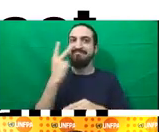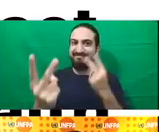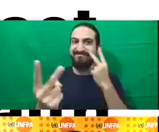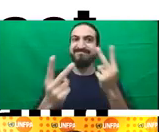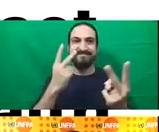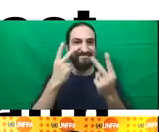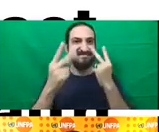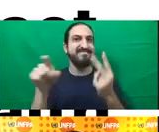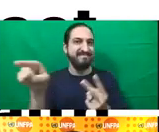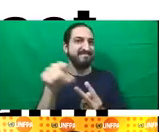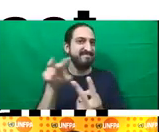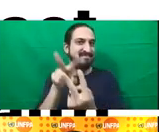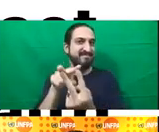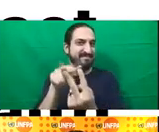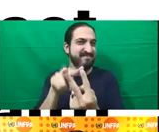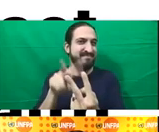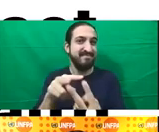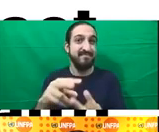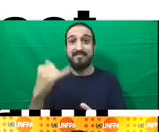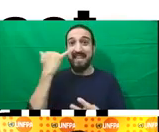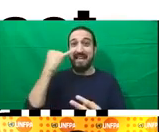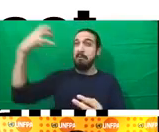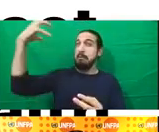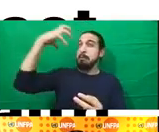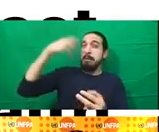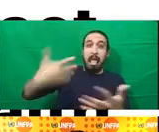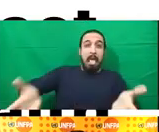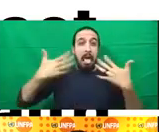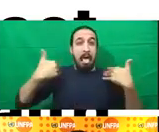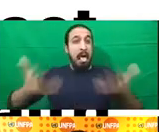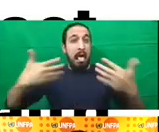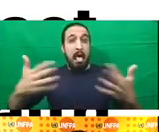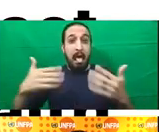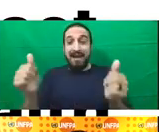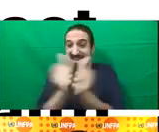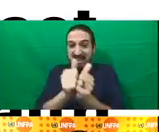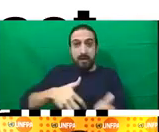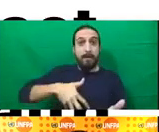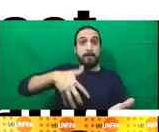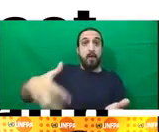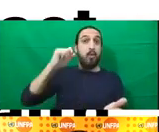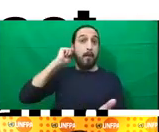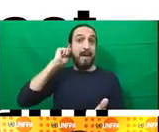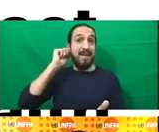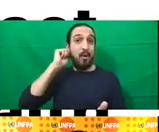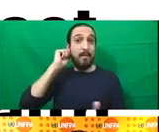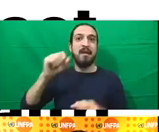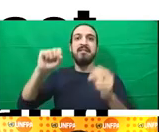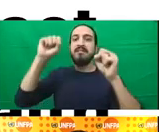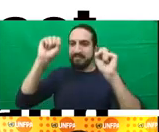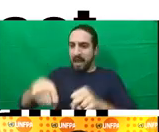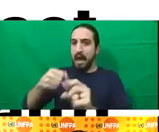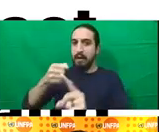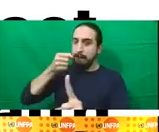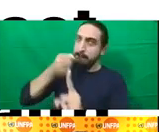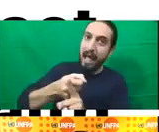on maternal and non-natal health outcomes. And there are actually a review study that looks at specifically this pathway. There are working